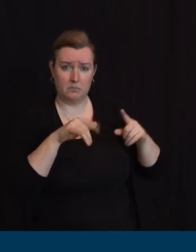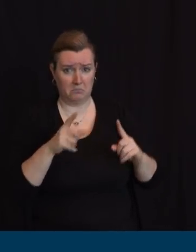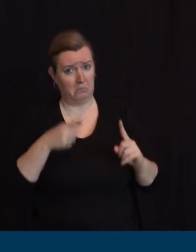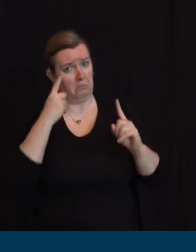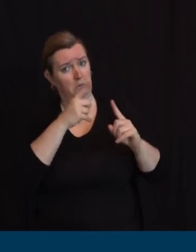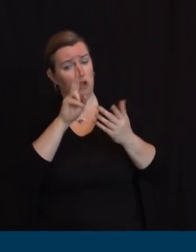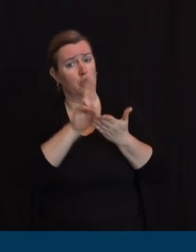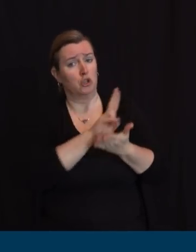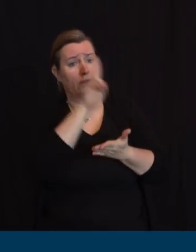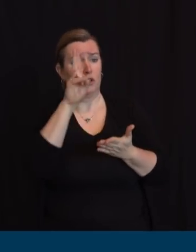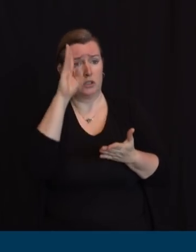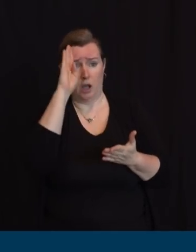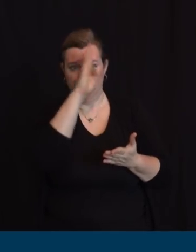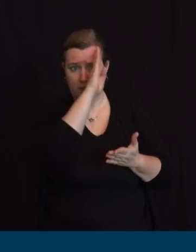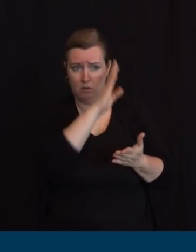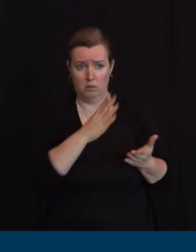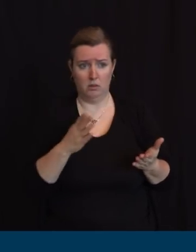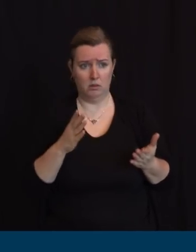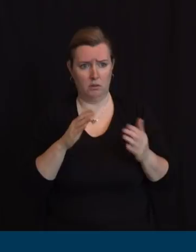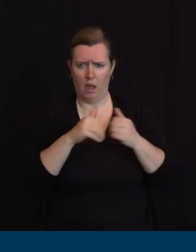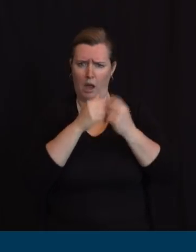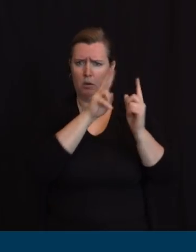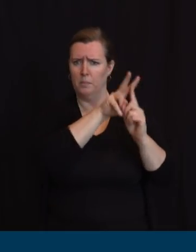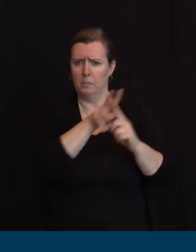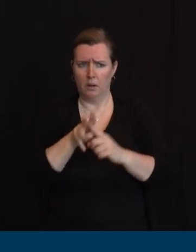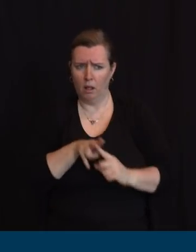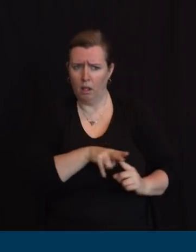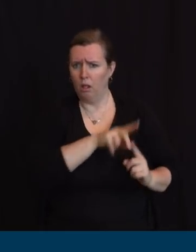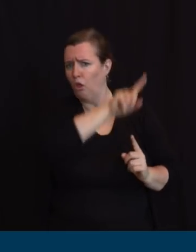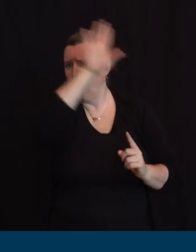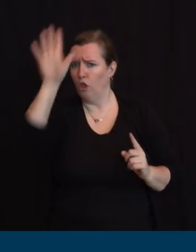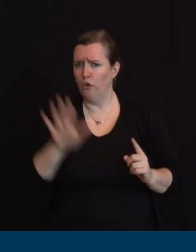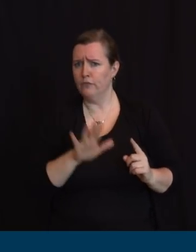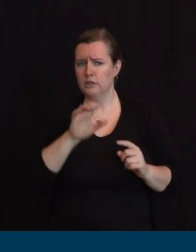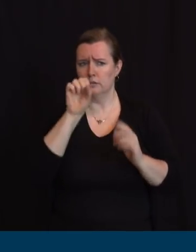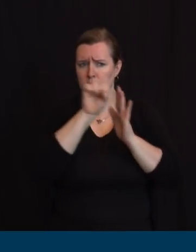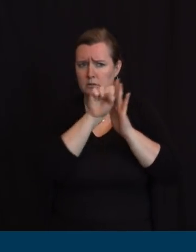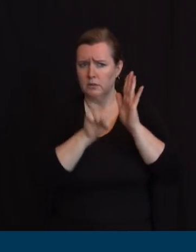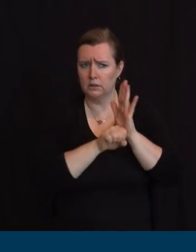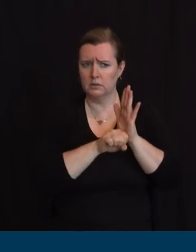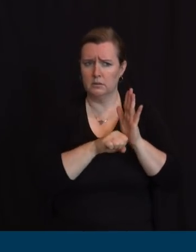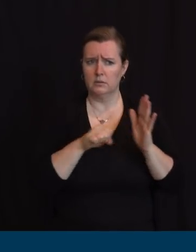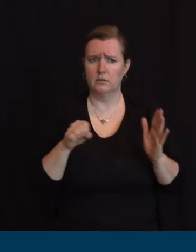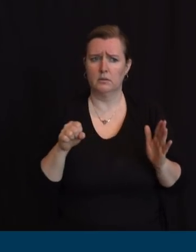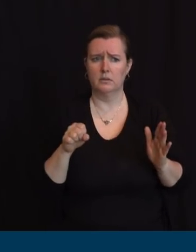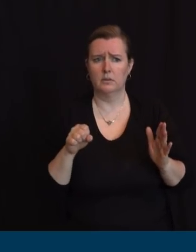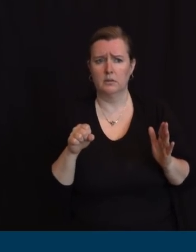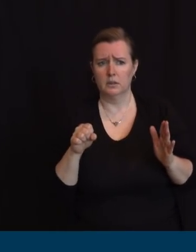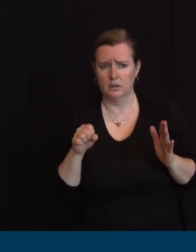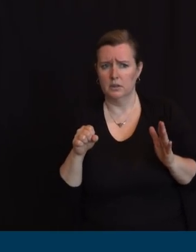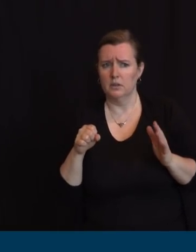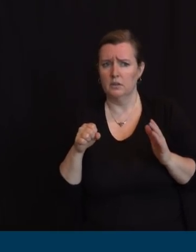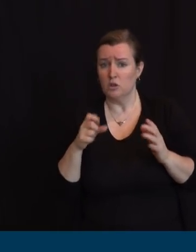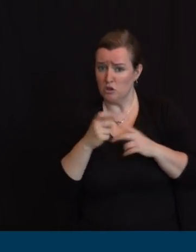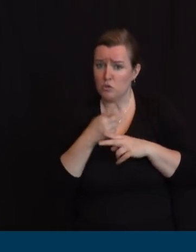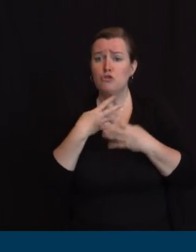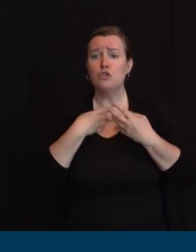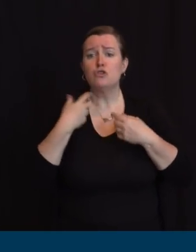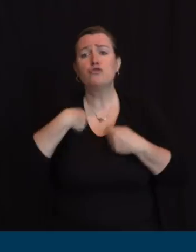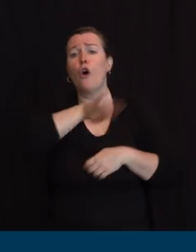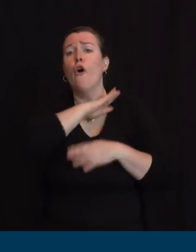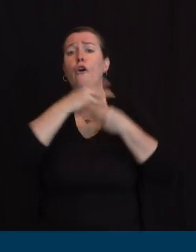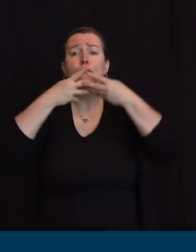wearing scarves and homemade masks because there's not enough N95s. That's it? That's it. Real quick,